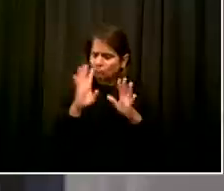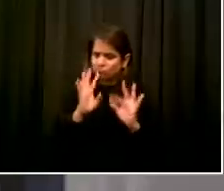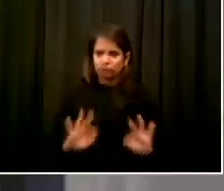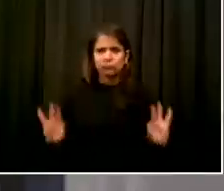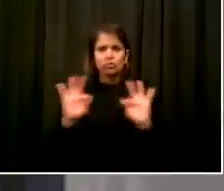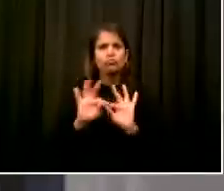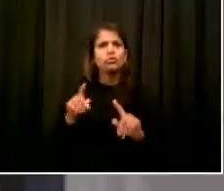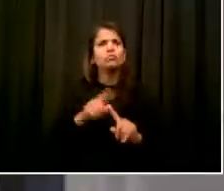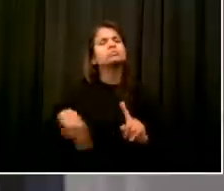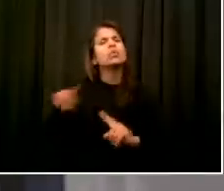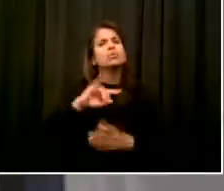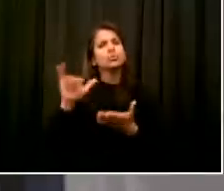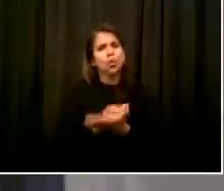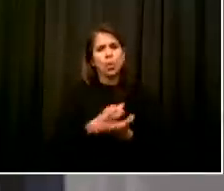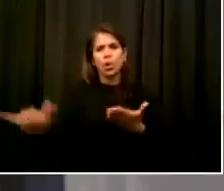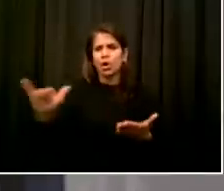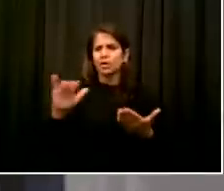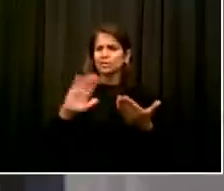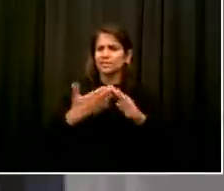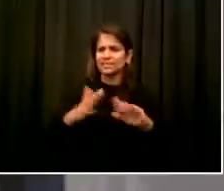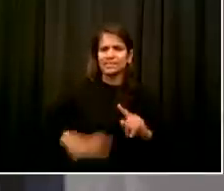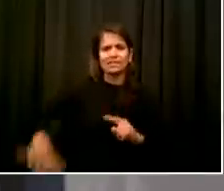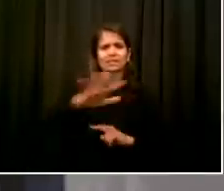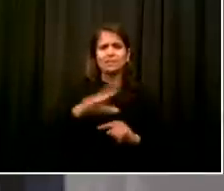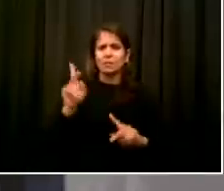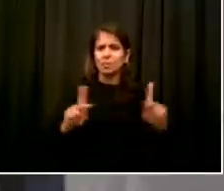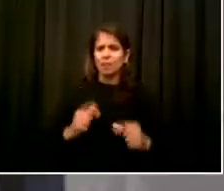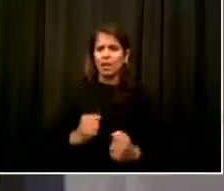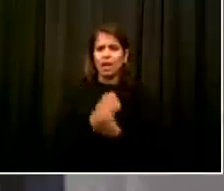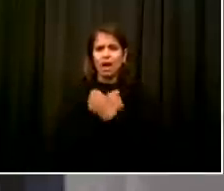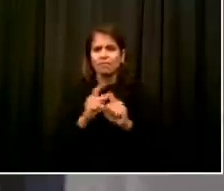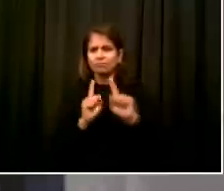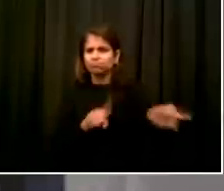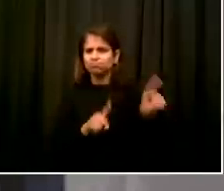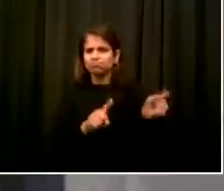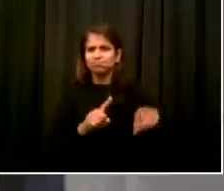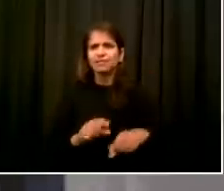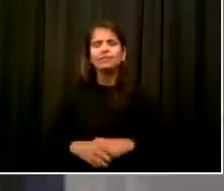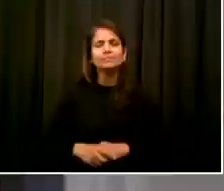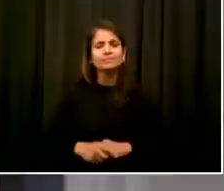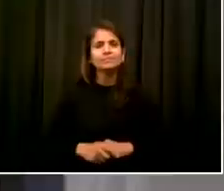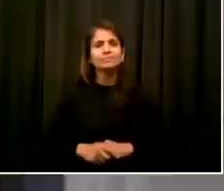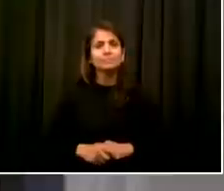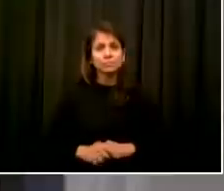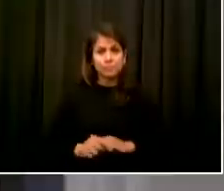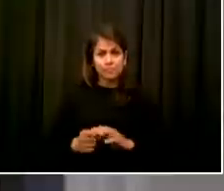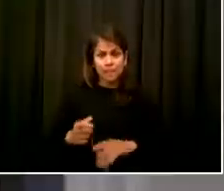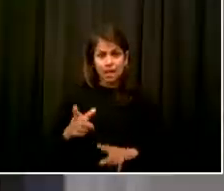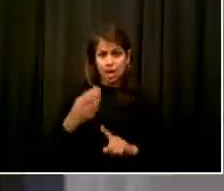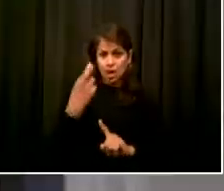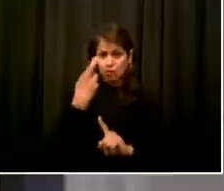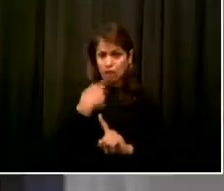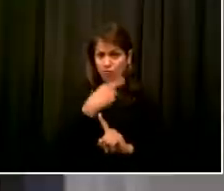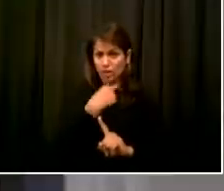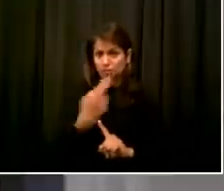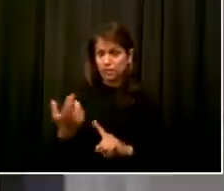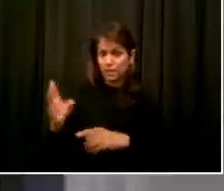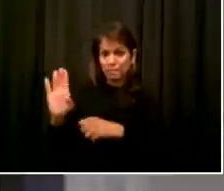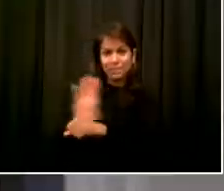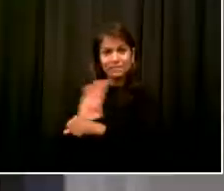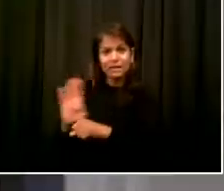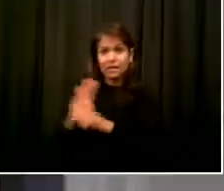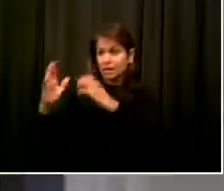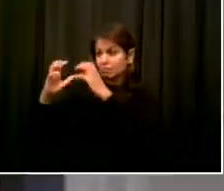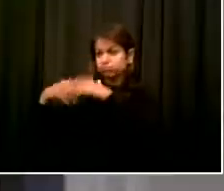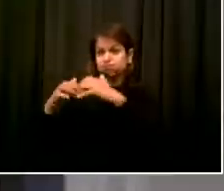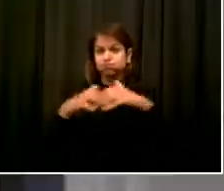And there's no way that our city will recover unless these small businesses are at the core of the recovery. So